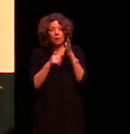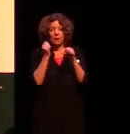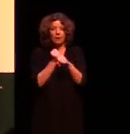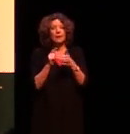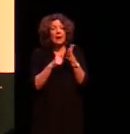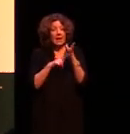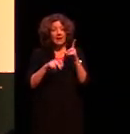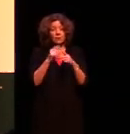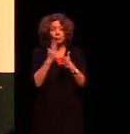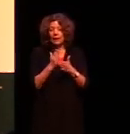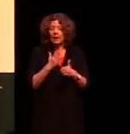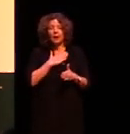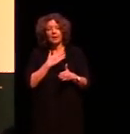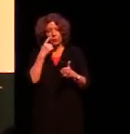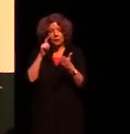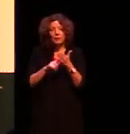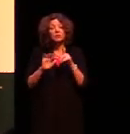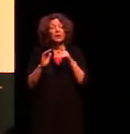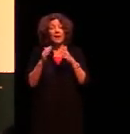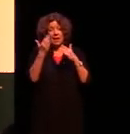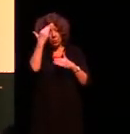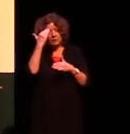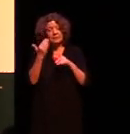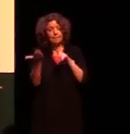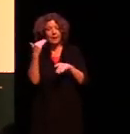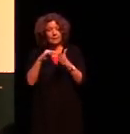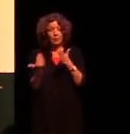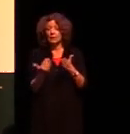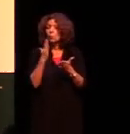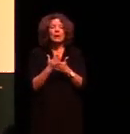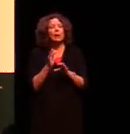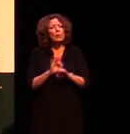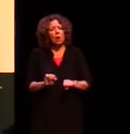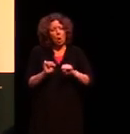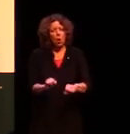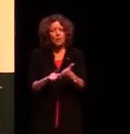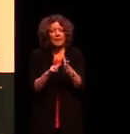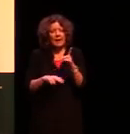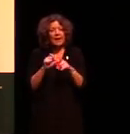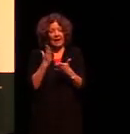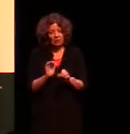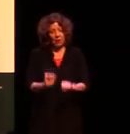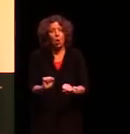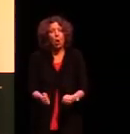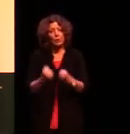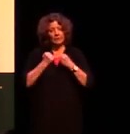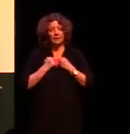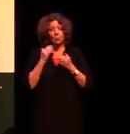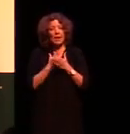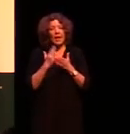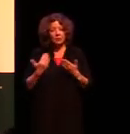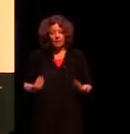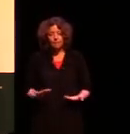and present. We don't own the land. The land owns us. We come from Mother Earth. We are the land.